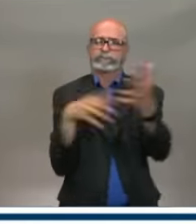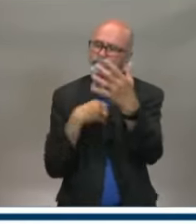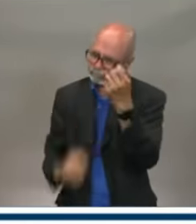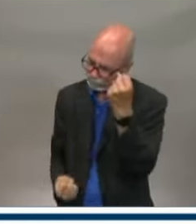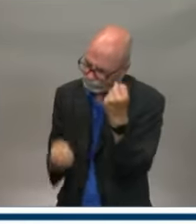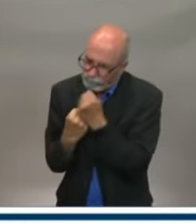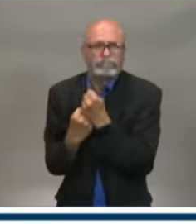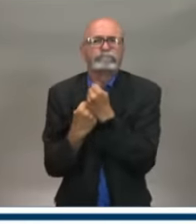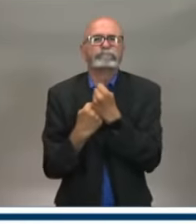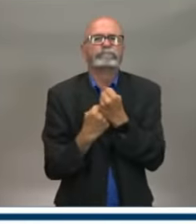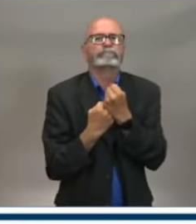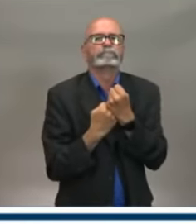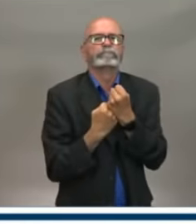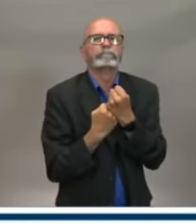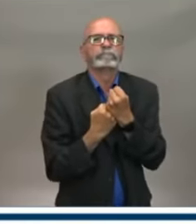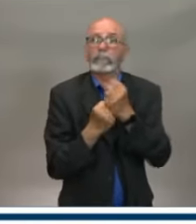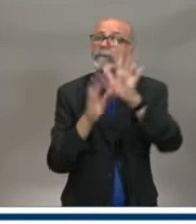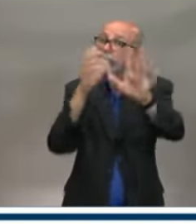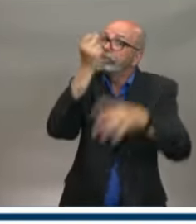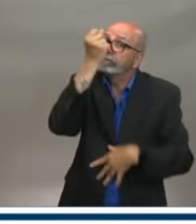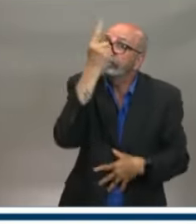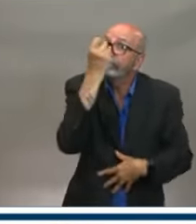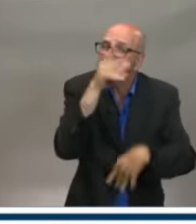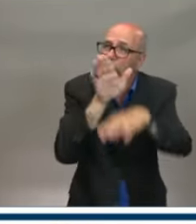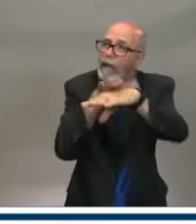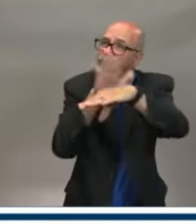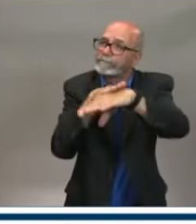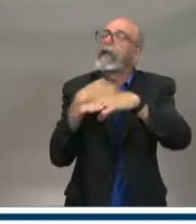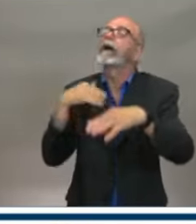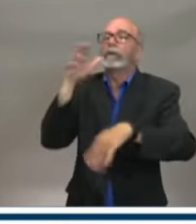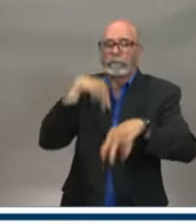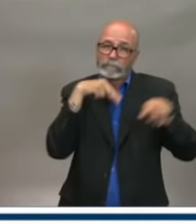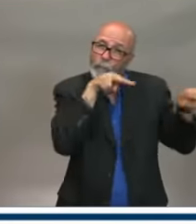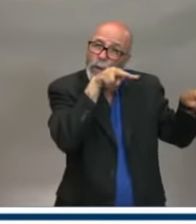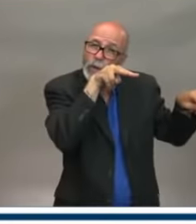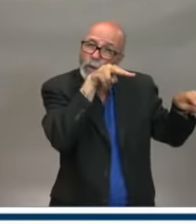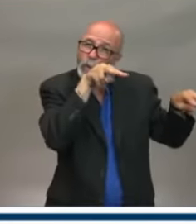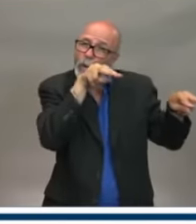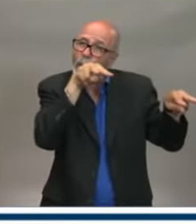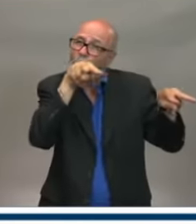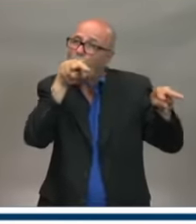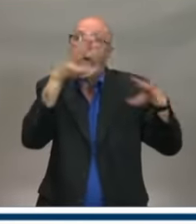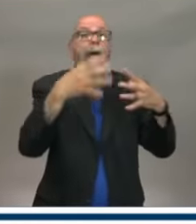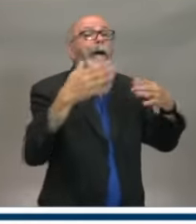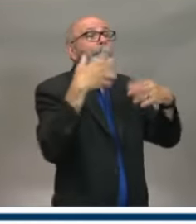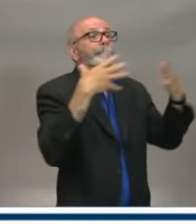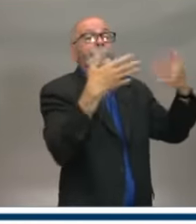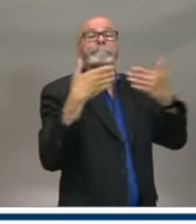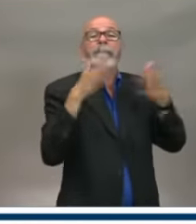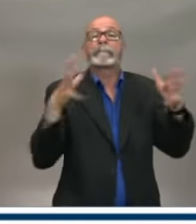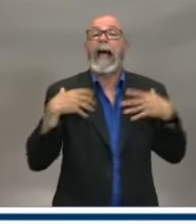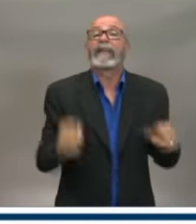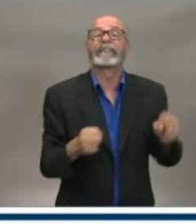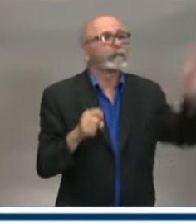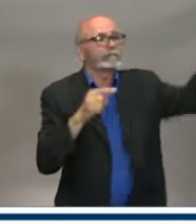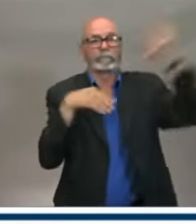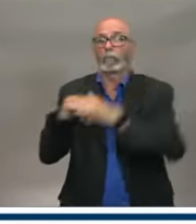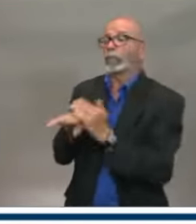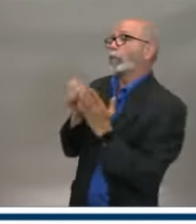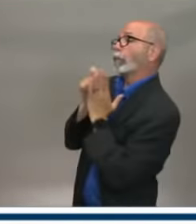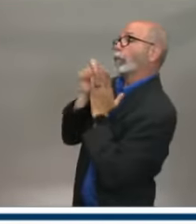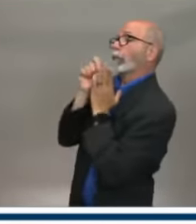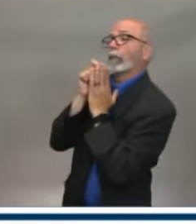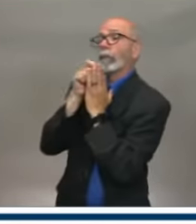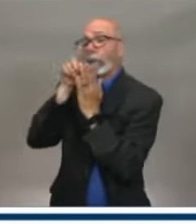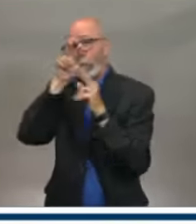we will be monitoring the restart very closely from a public health point of view. And we will continue testing so